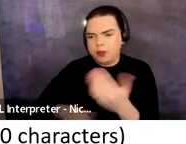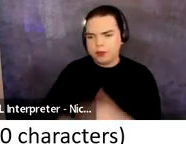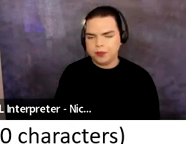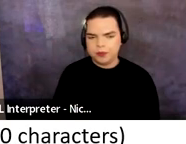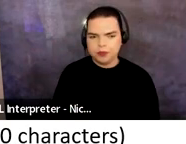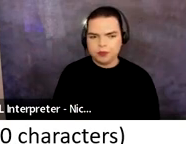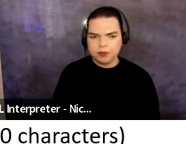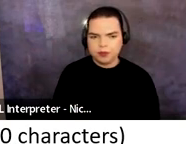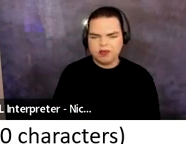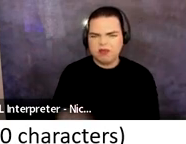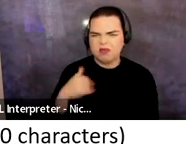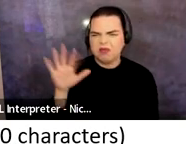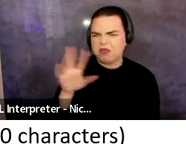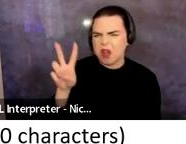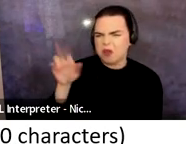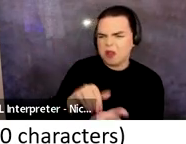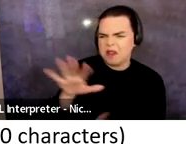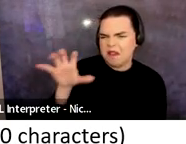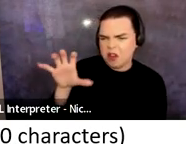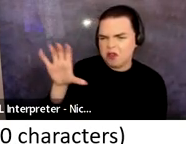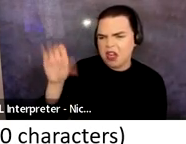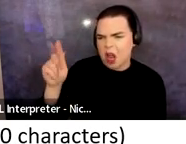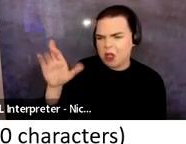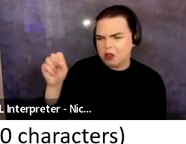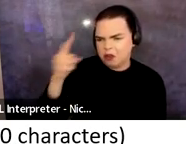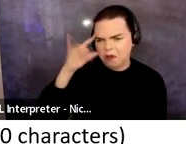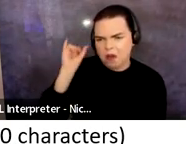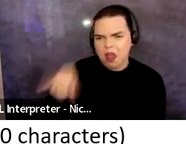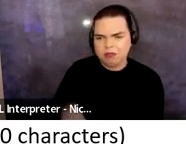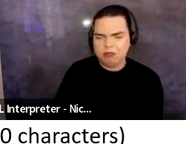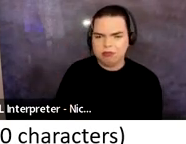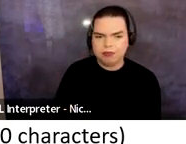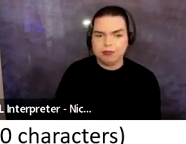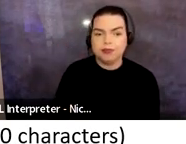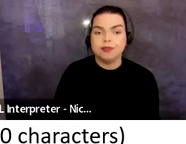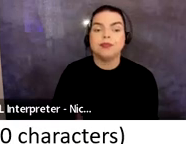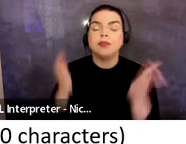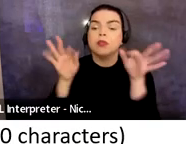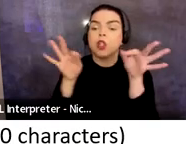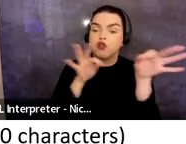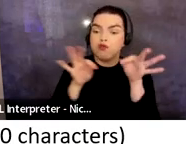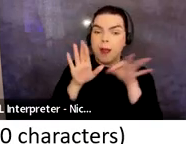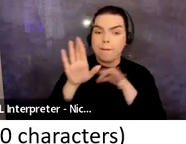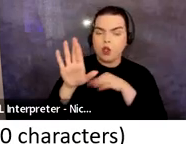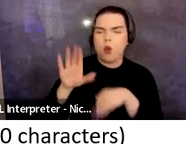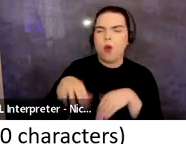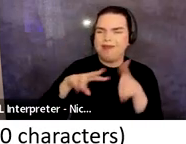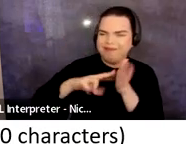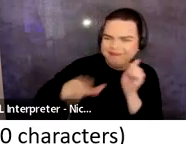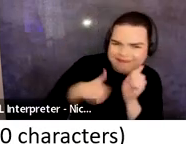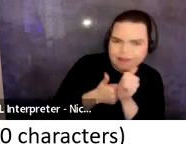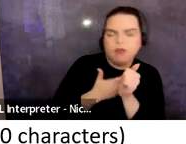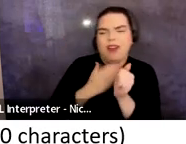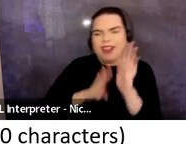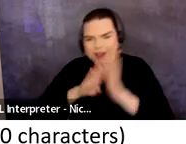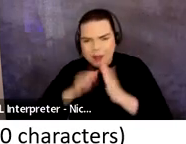You'll have about 2500 characters for that. Describe your devising development process and